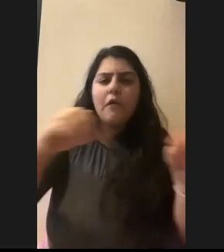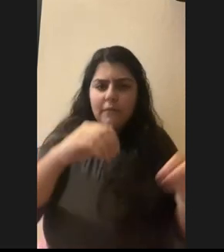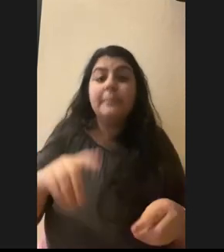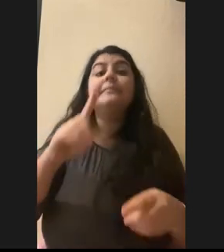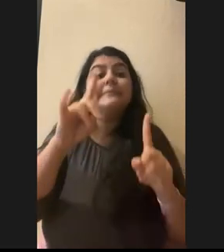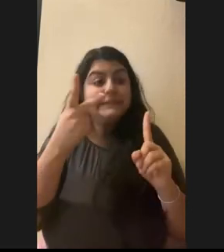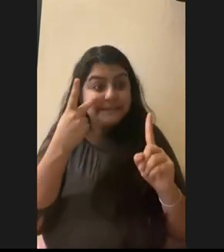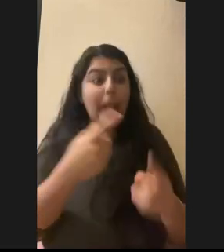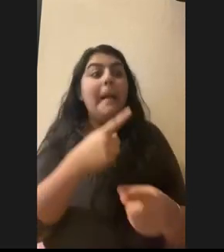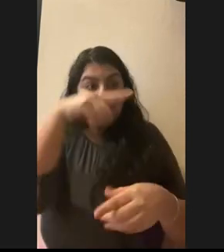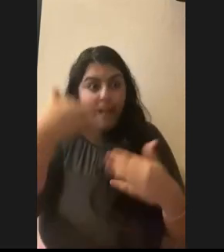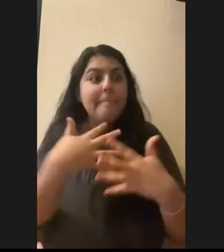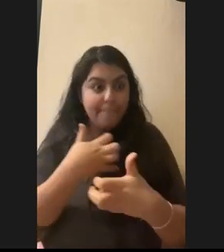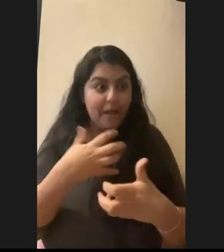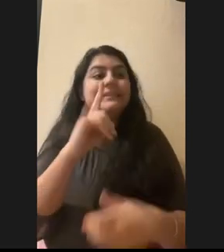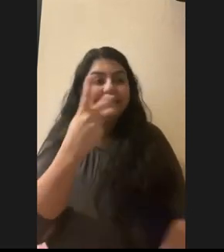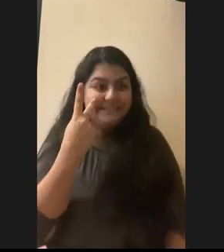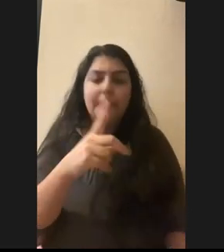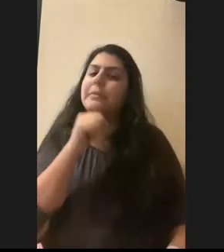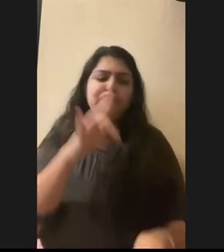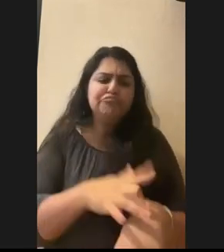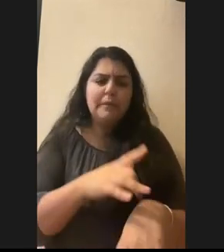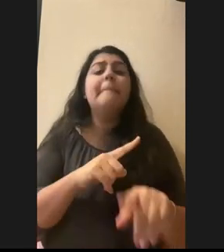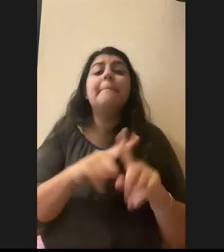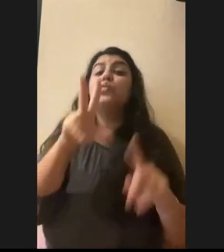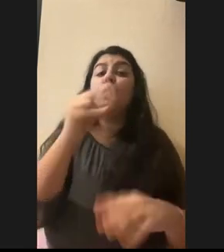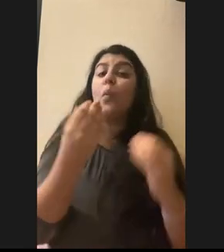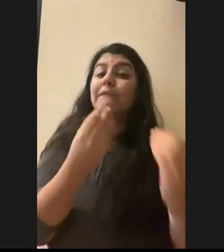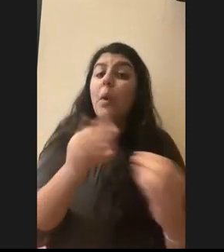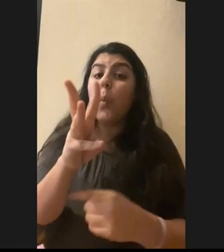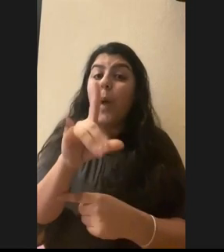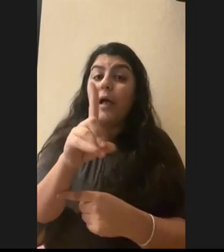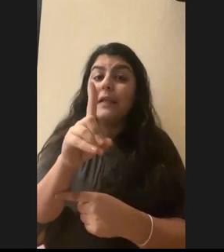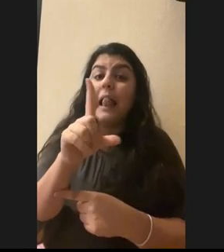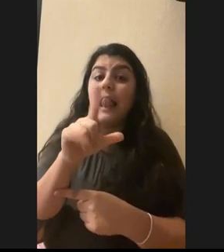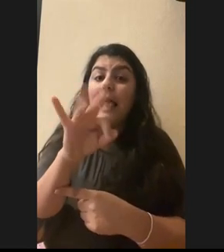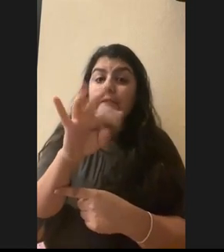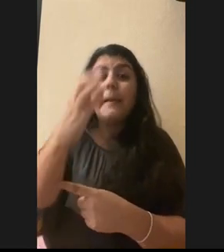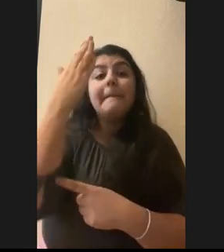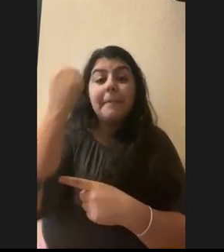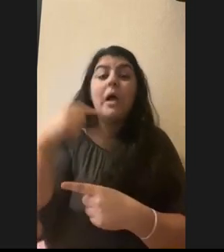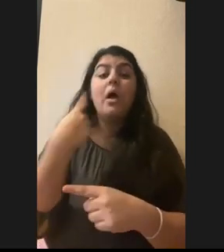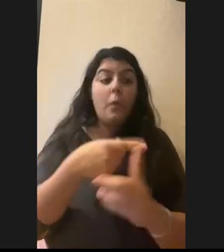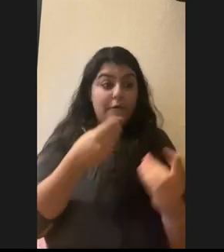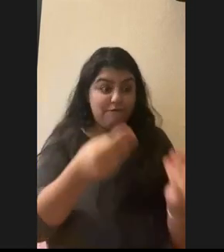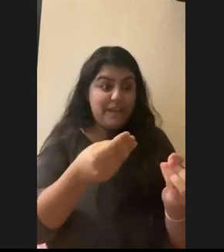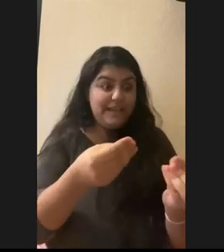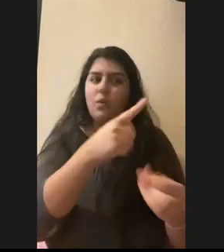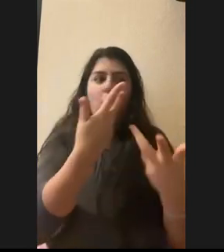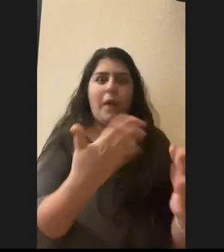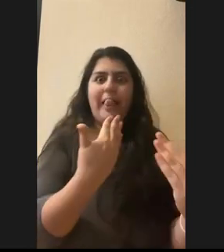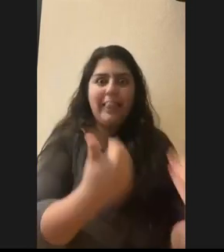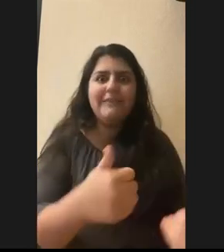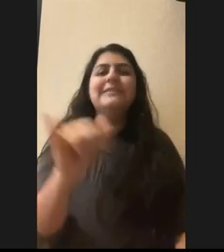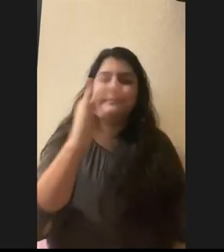Um, another thing is don't feed wildlife because we had one black bear who didn't want to leave us alone. Um, kept following